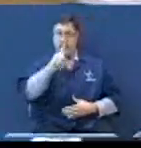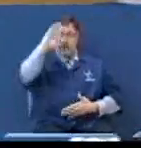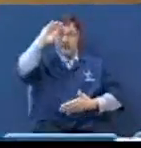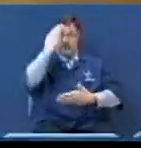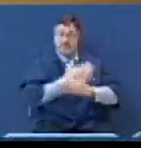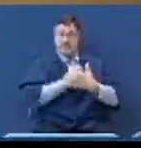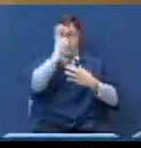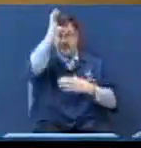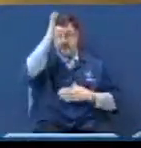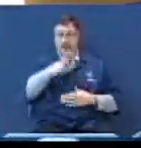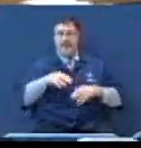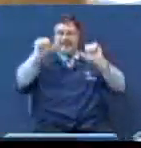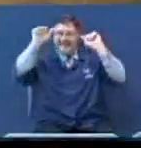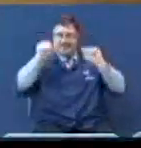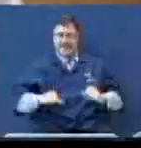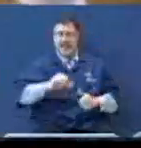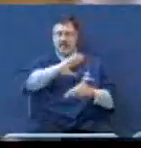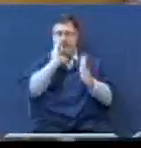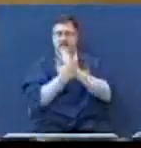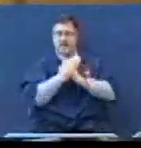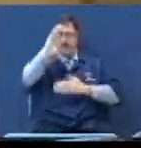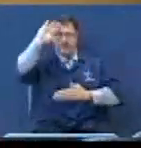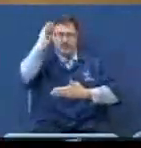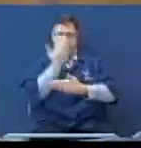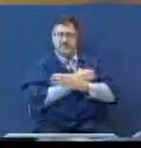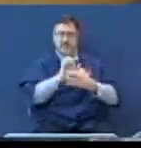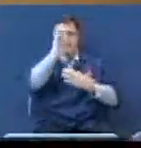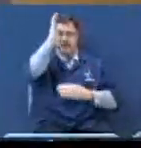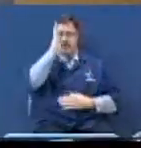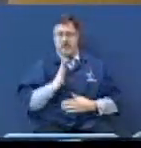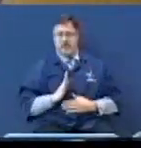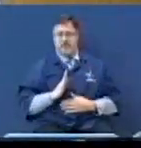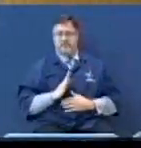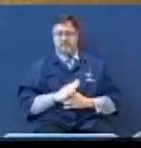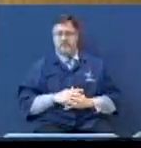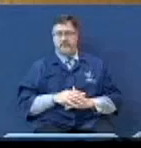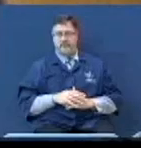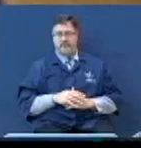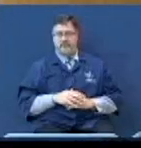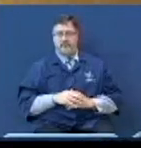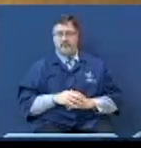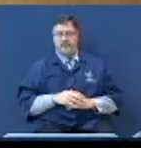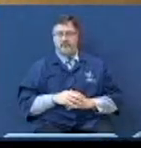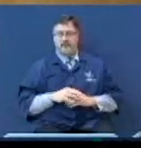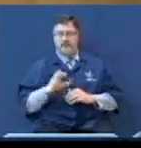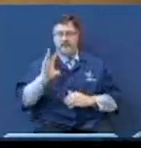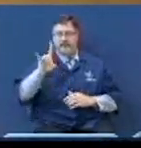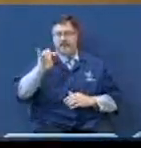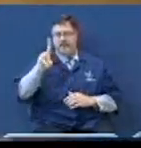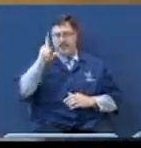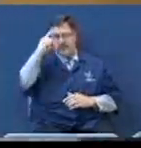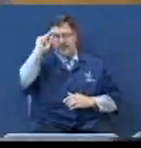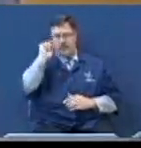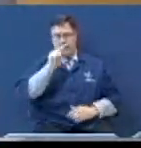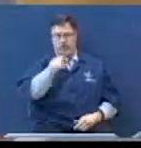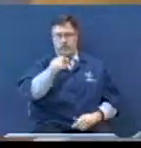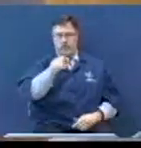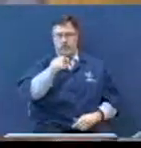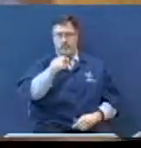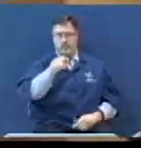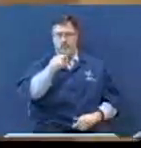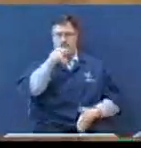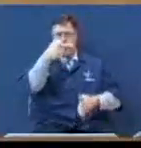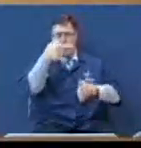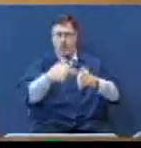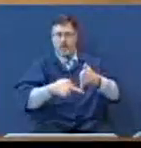sons of men can become the sons of God. Dinner for you. What a